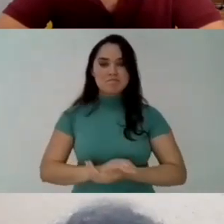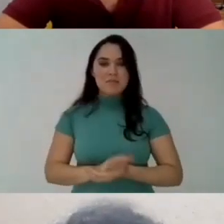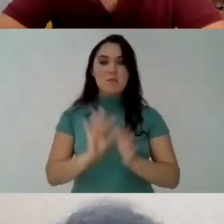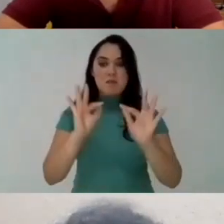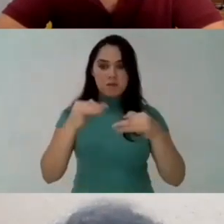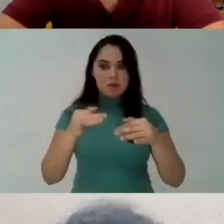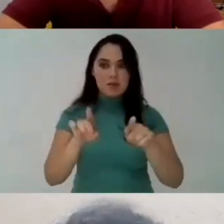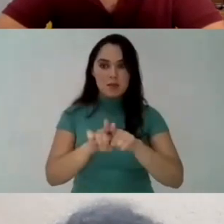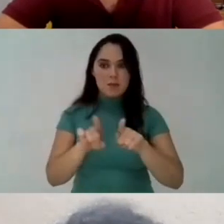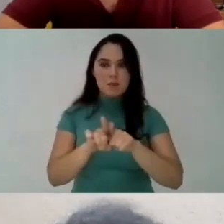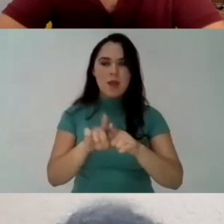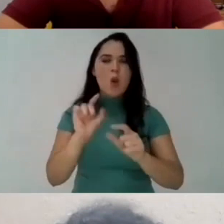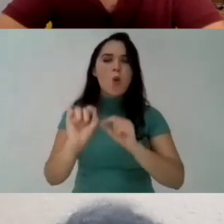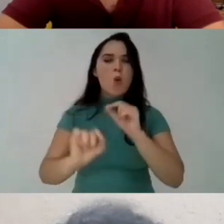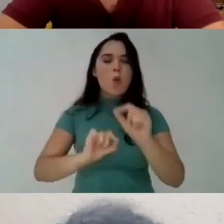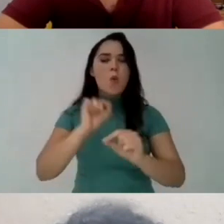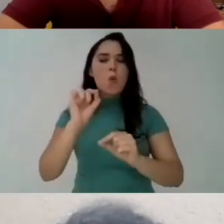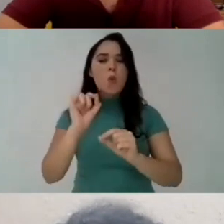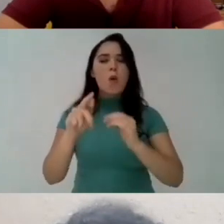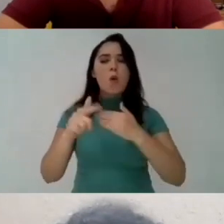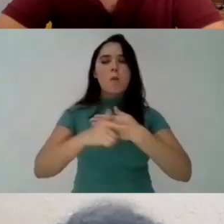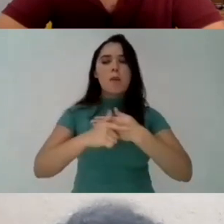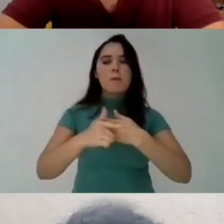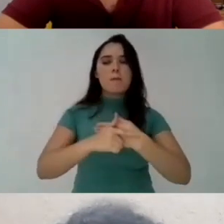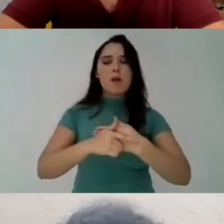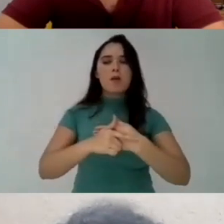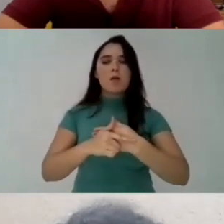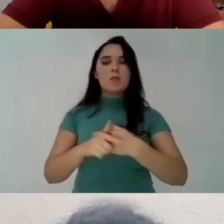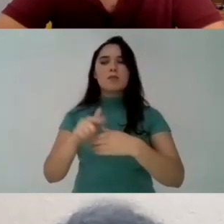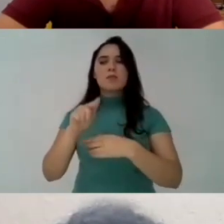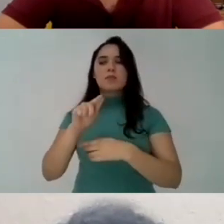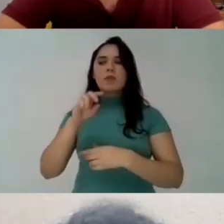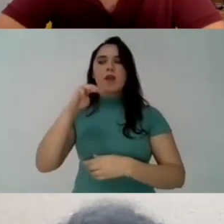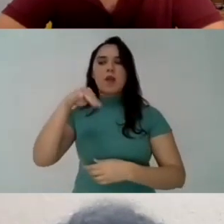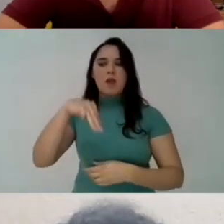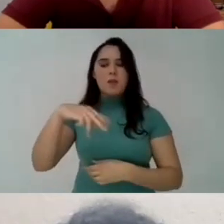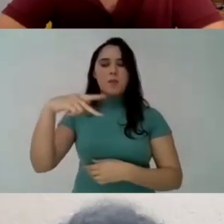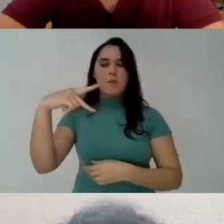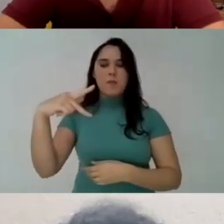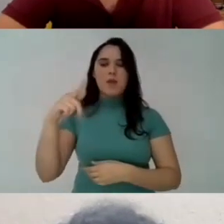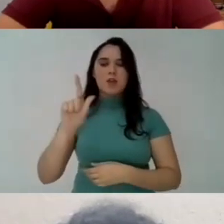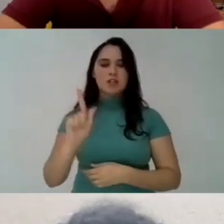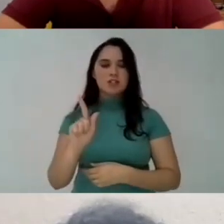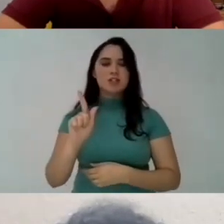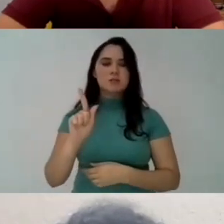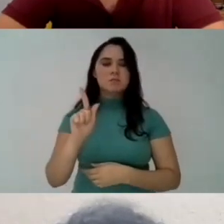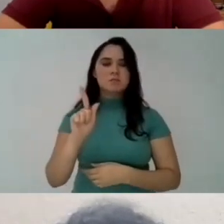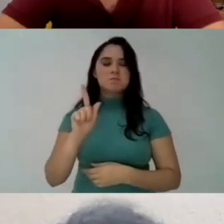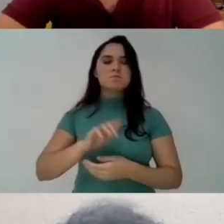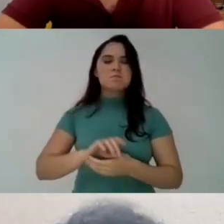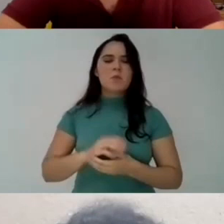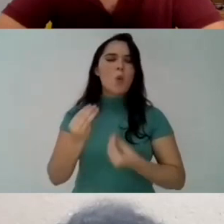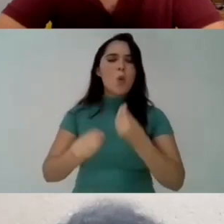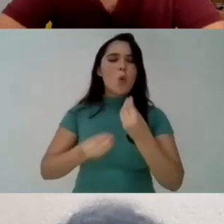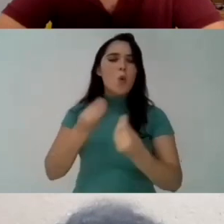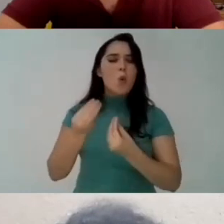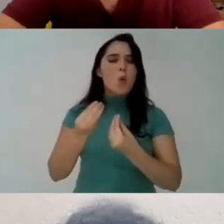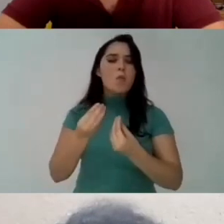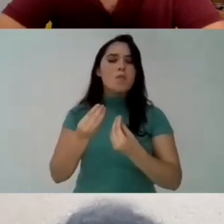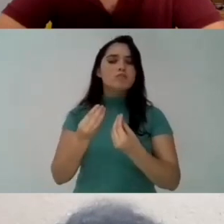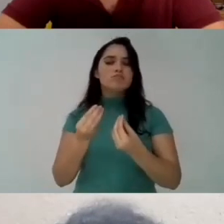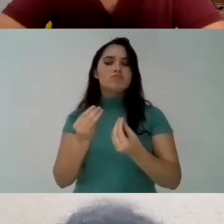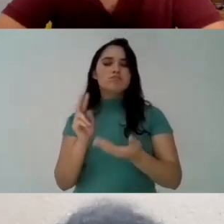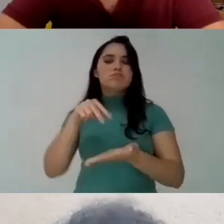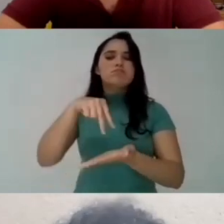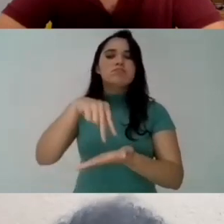the future And also I would like to know what is the role of the National Association